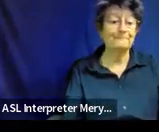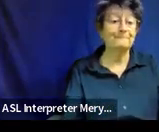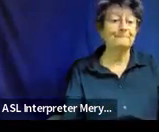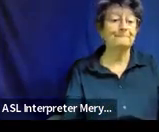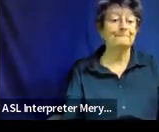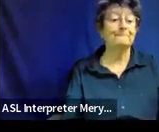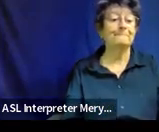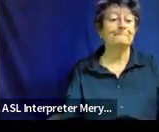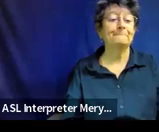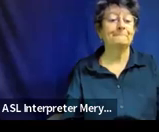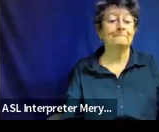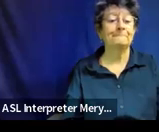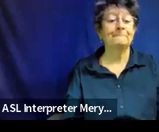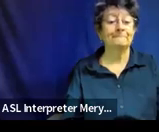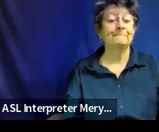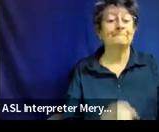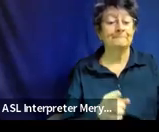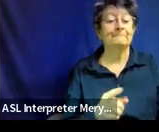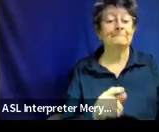Yeah.